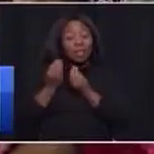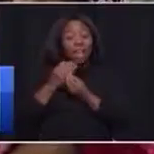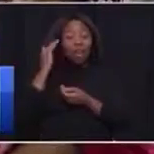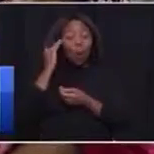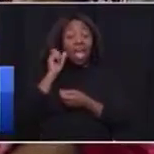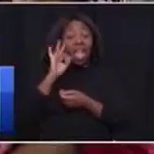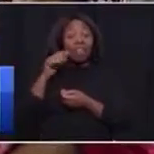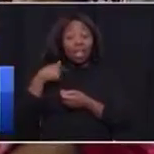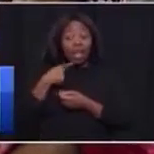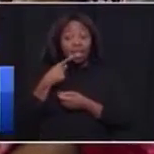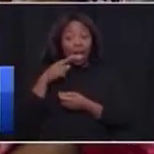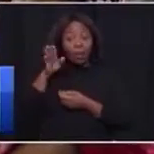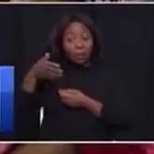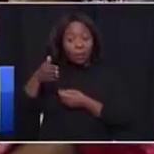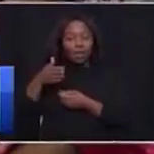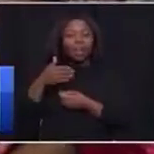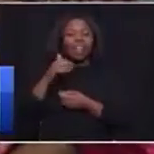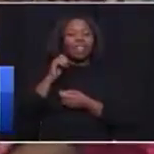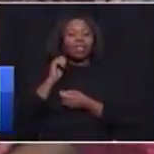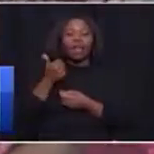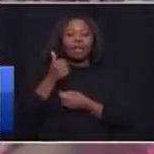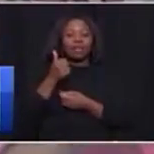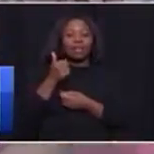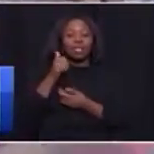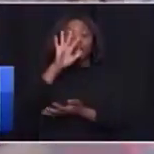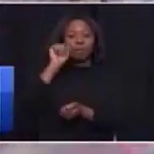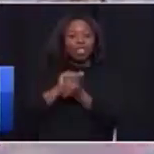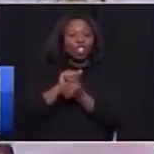speech will be incomplete the issue of e-tols